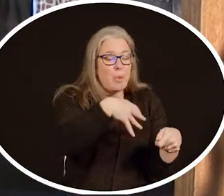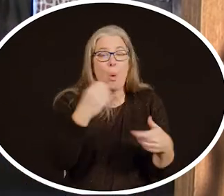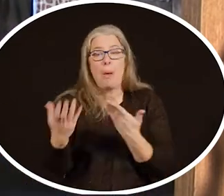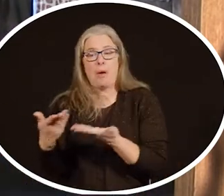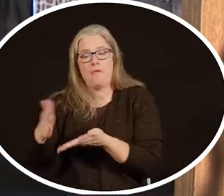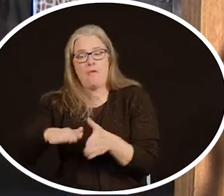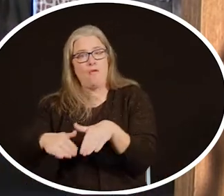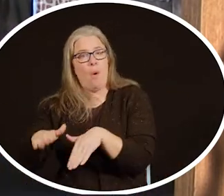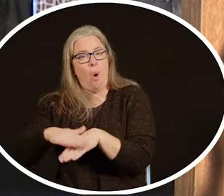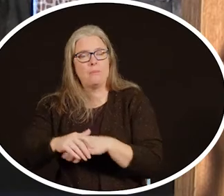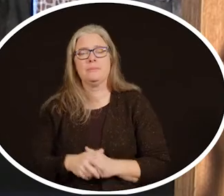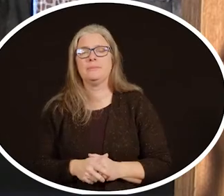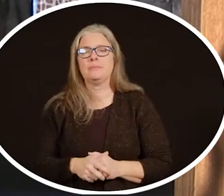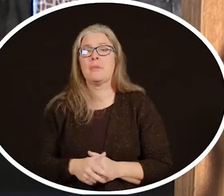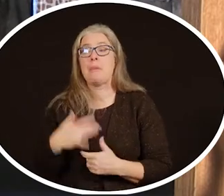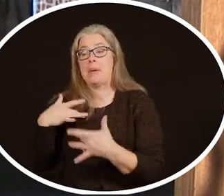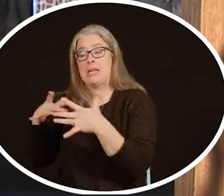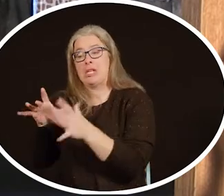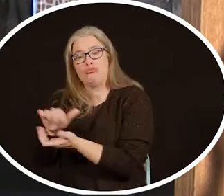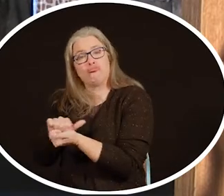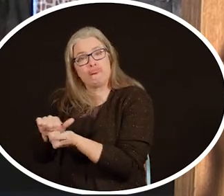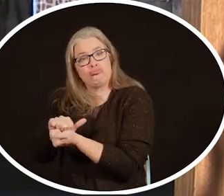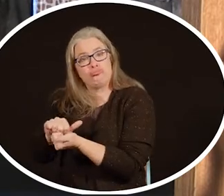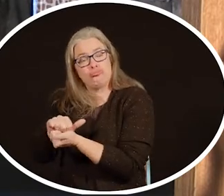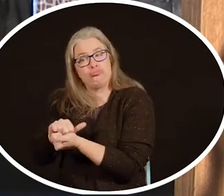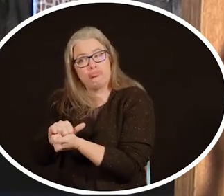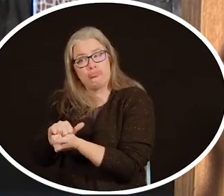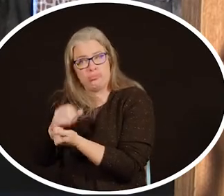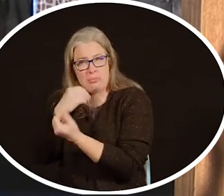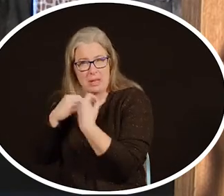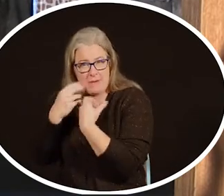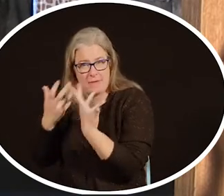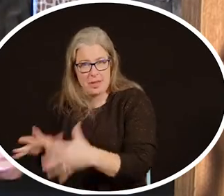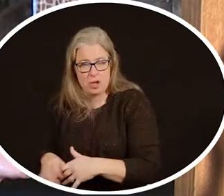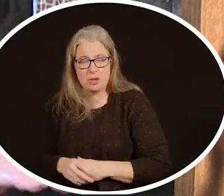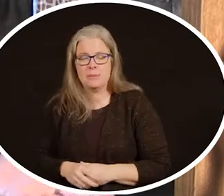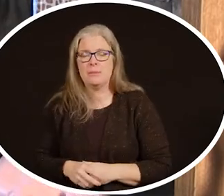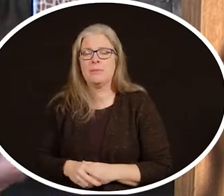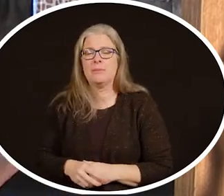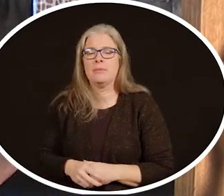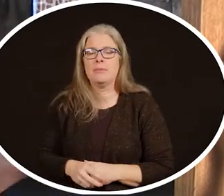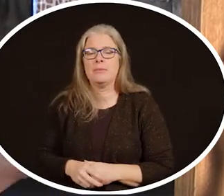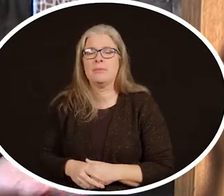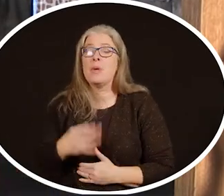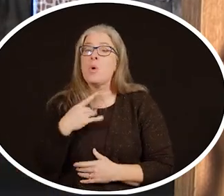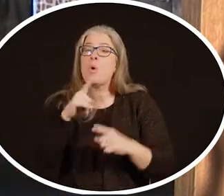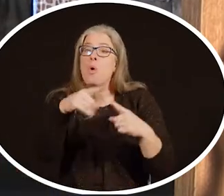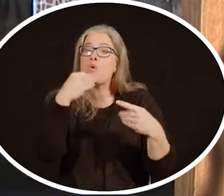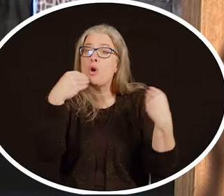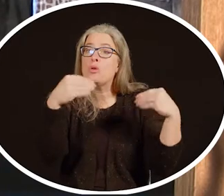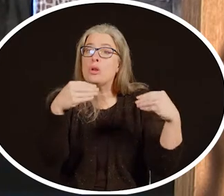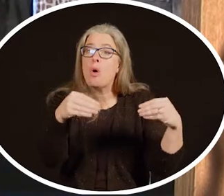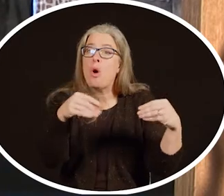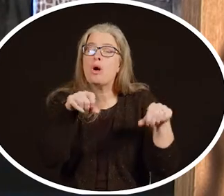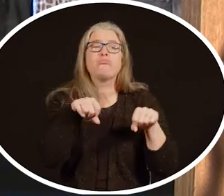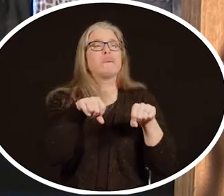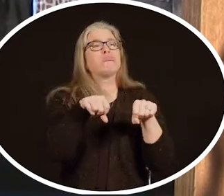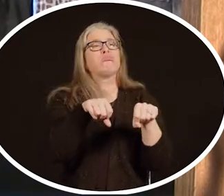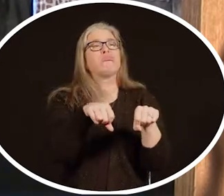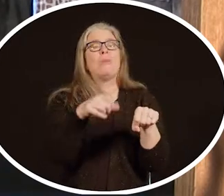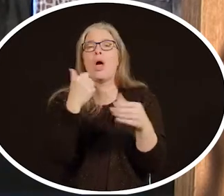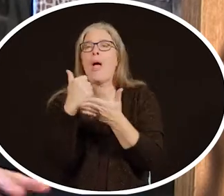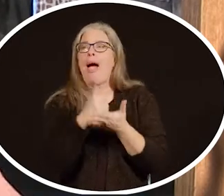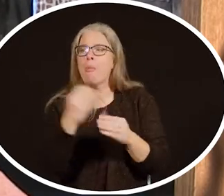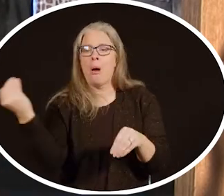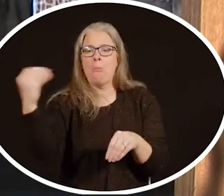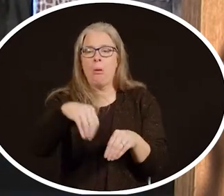fold it. Maybe you help wash the dishes after your meals. Maybe when you go to the grocery store, you help by